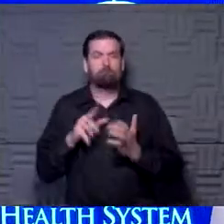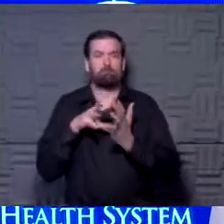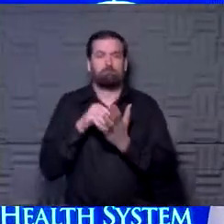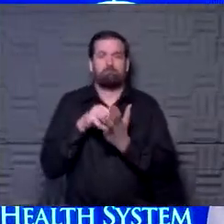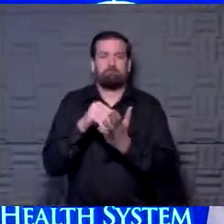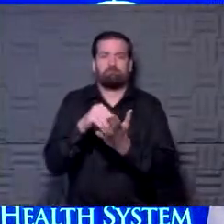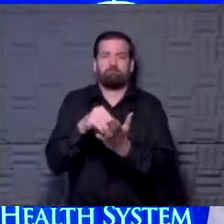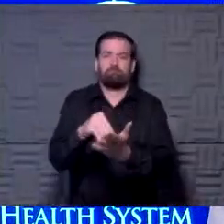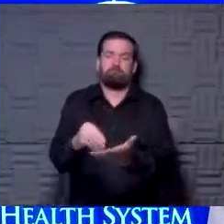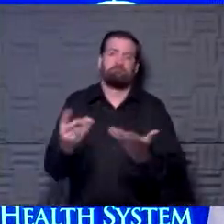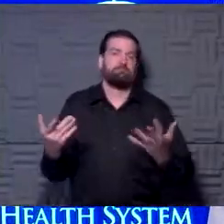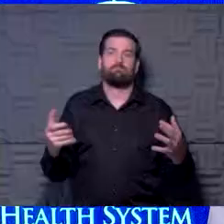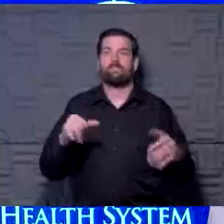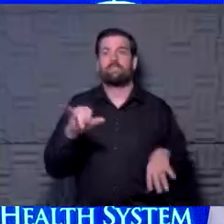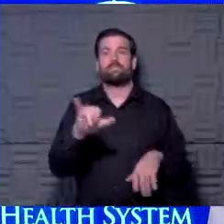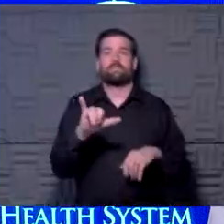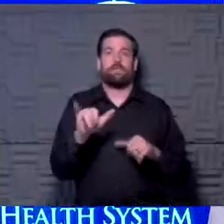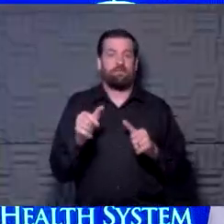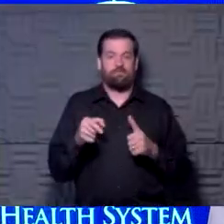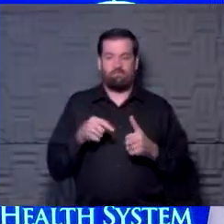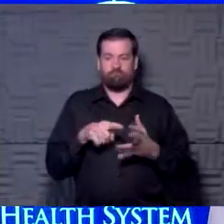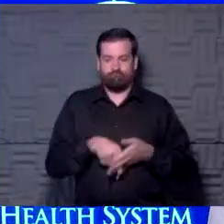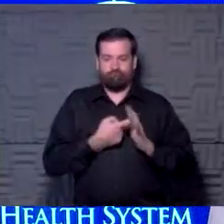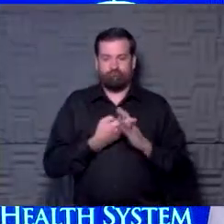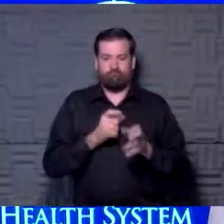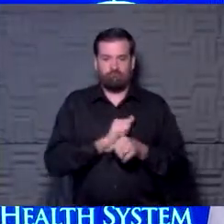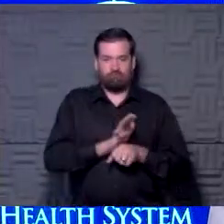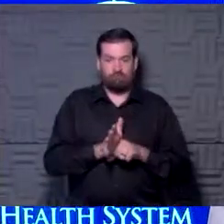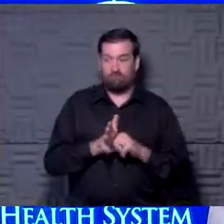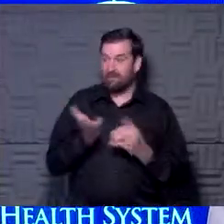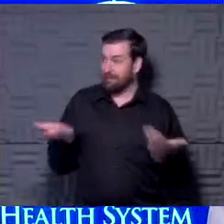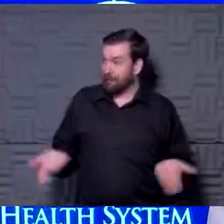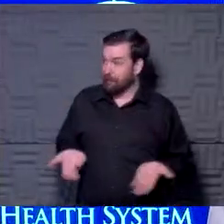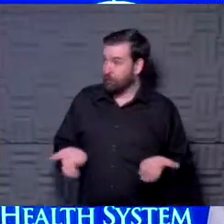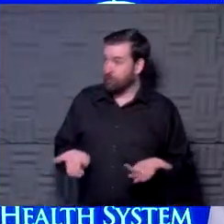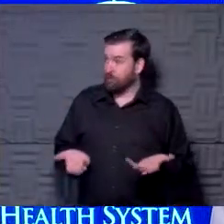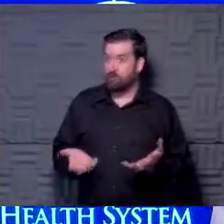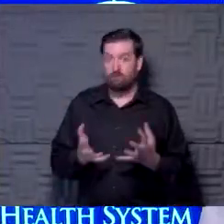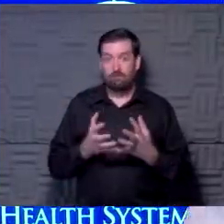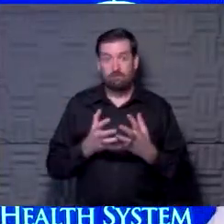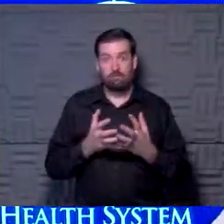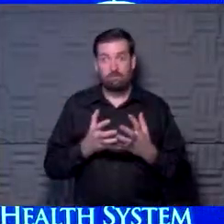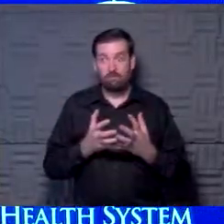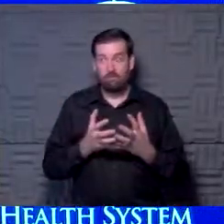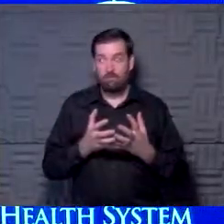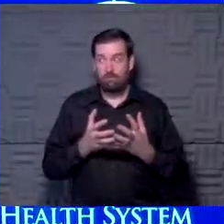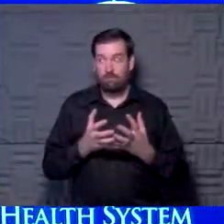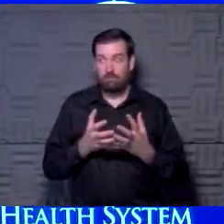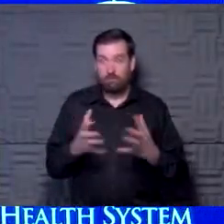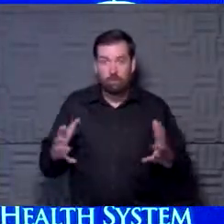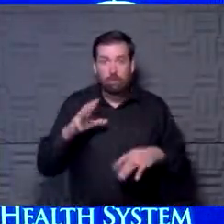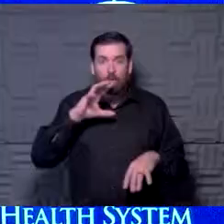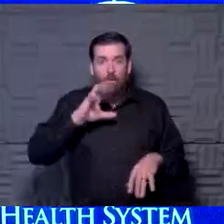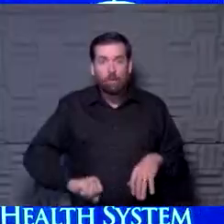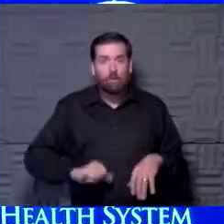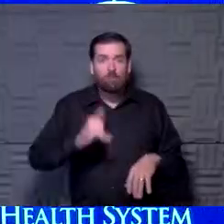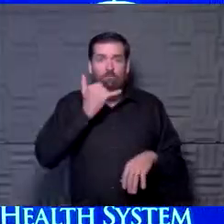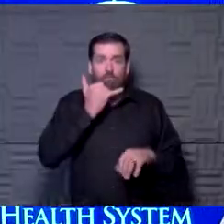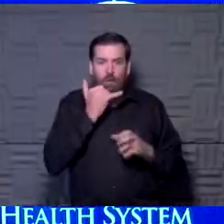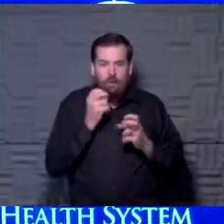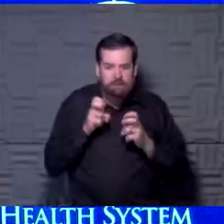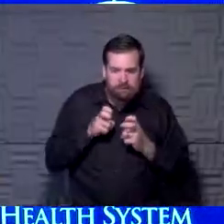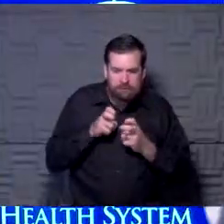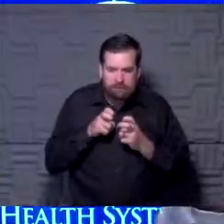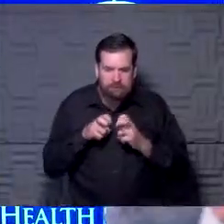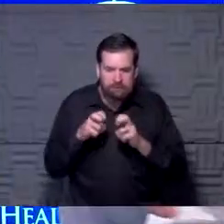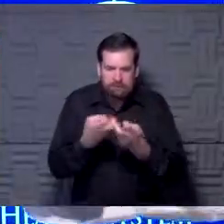And just as in the first days of the coronavirus, we were in this room with a lot of crowds, with an old, with an old telephone right here. We're all huddled over